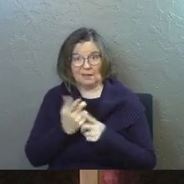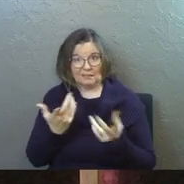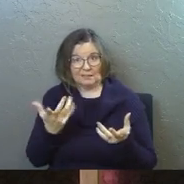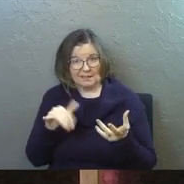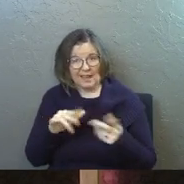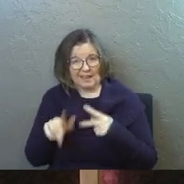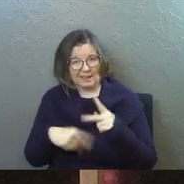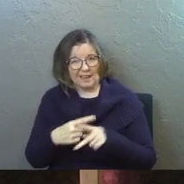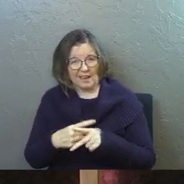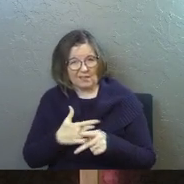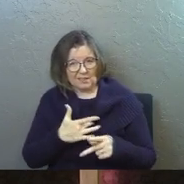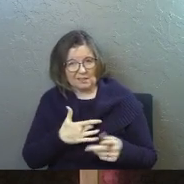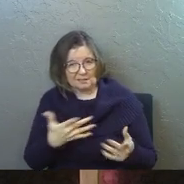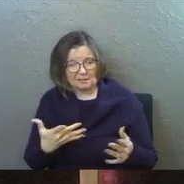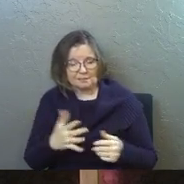Yes.